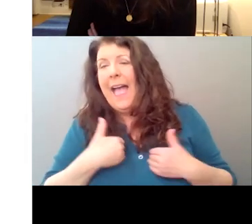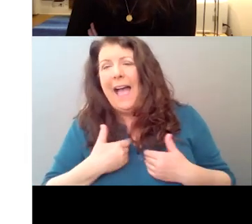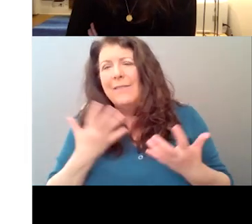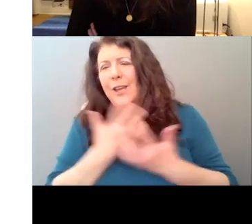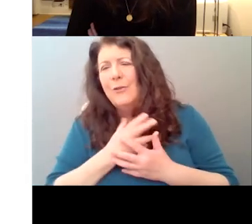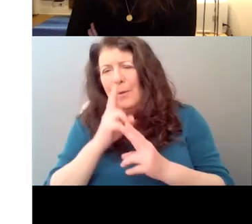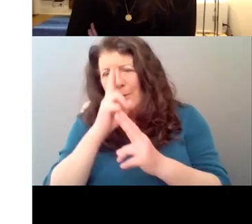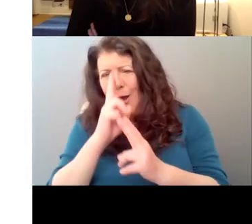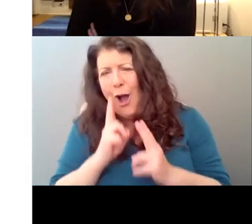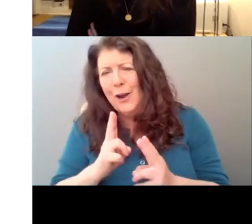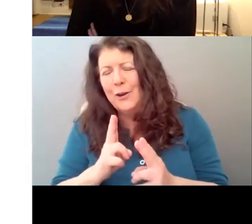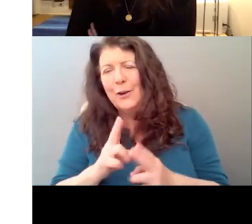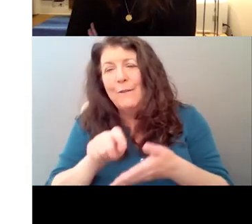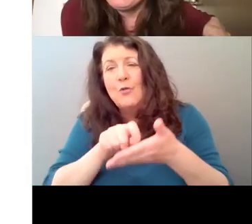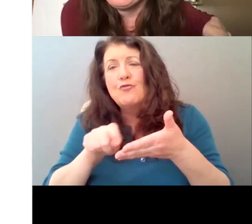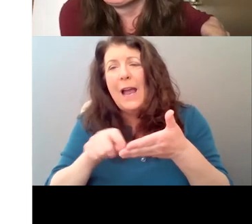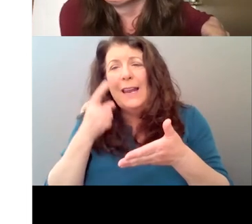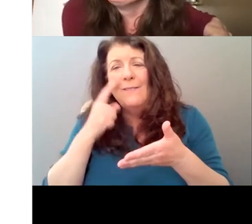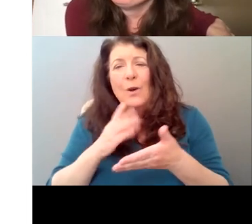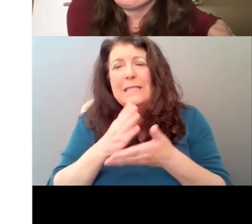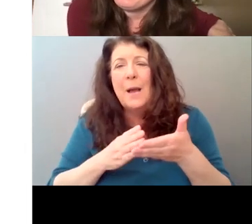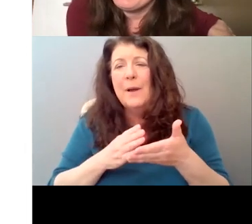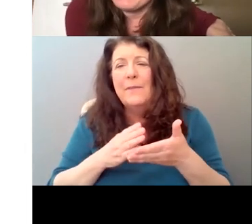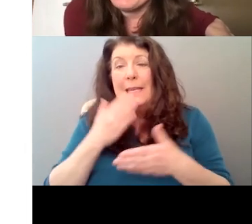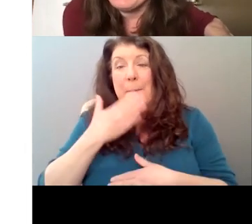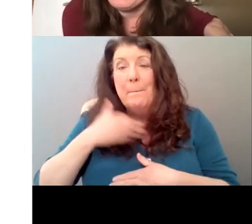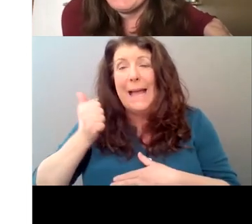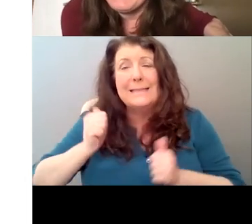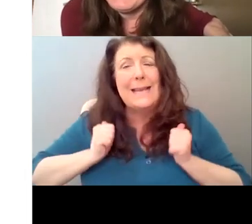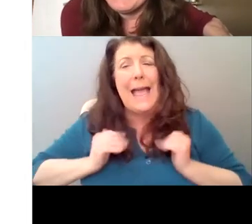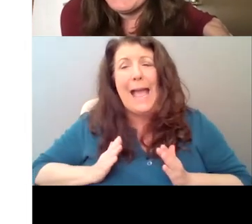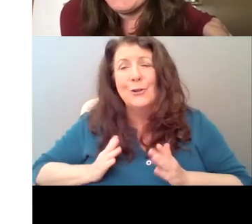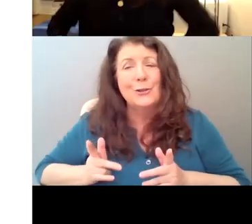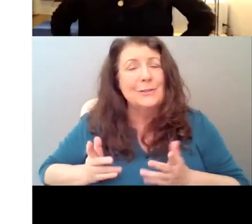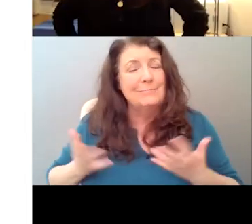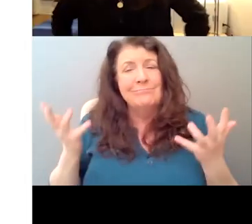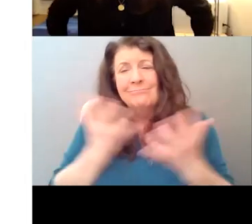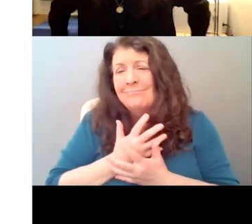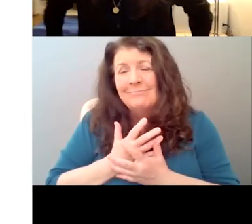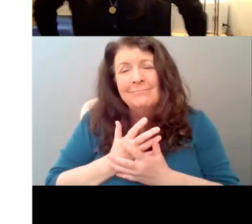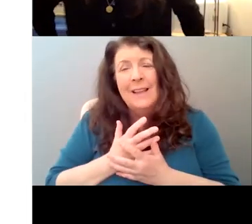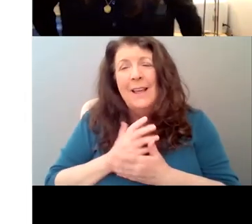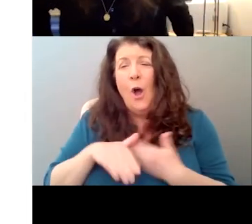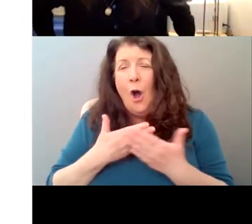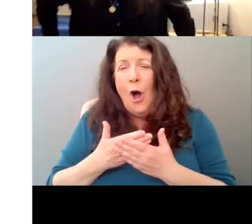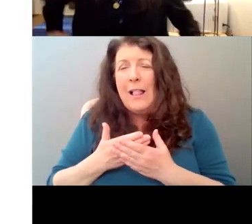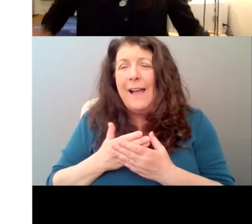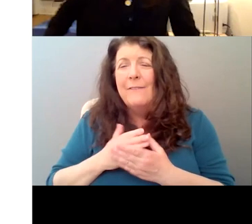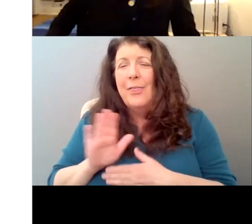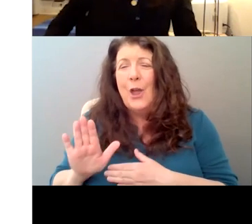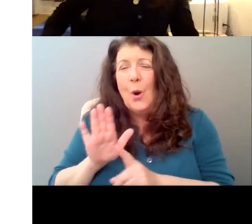for, you know, some of these best actors who have their, all, all their own unique strengths.